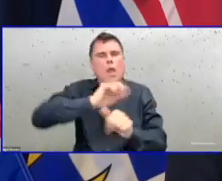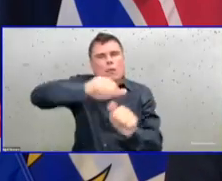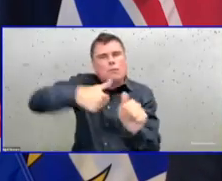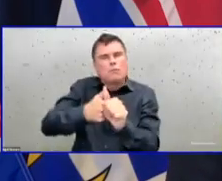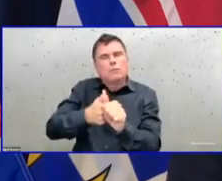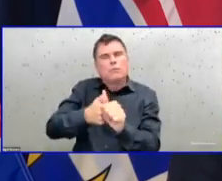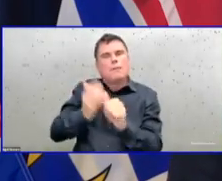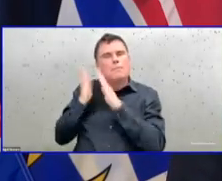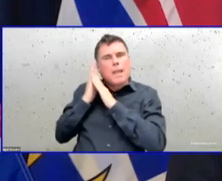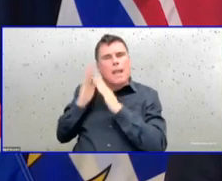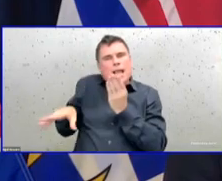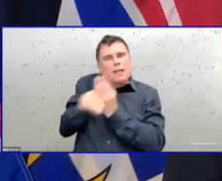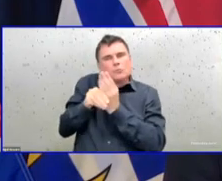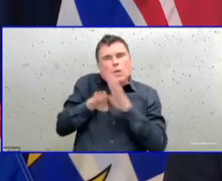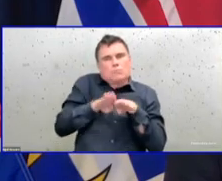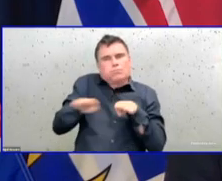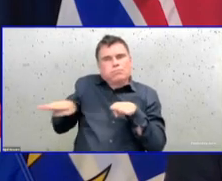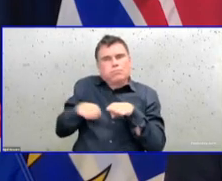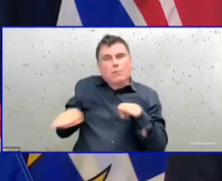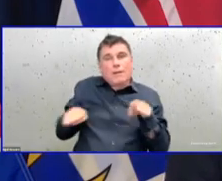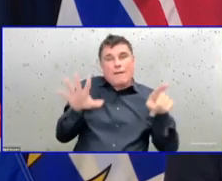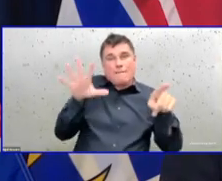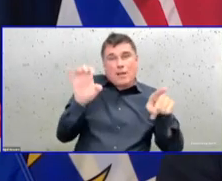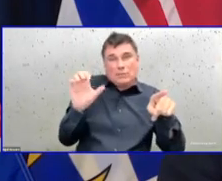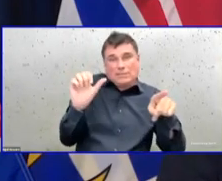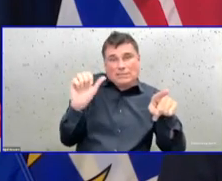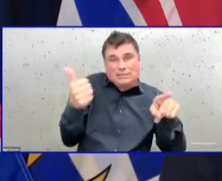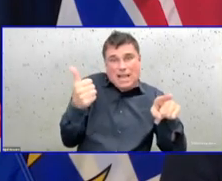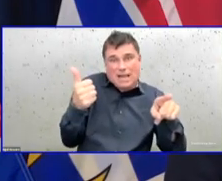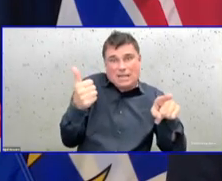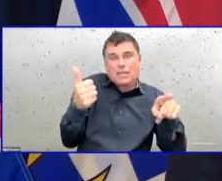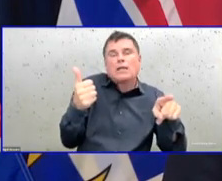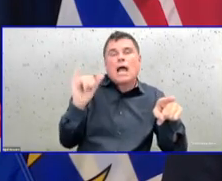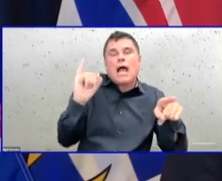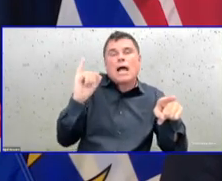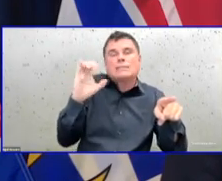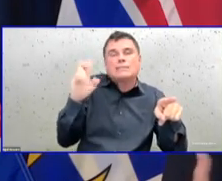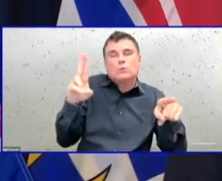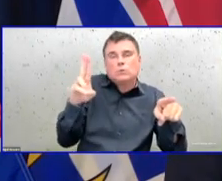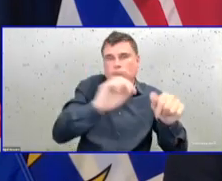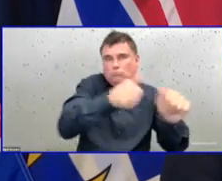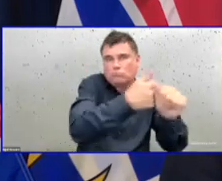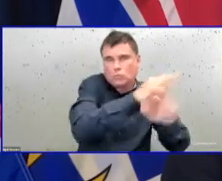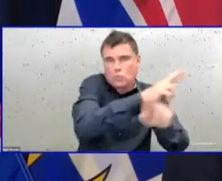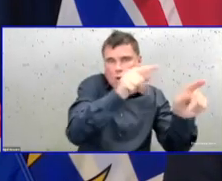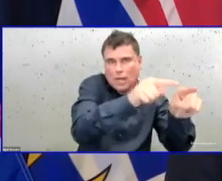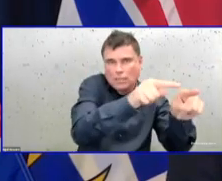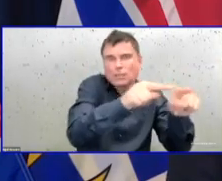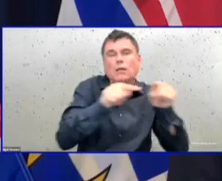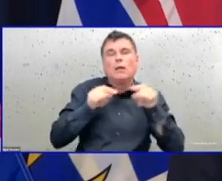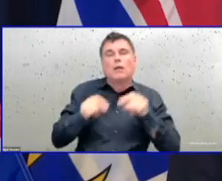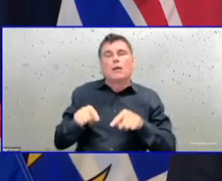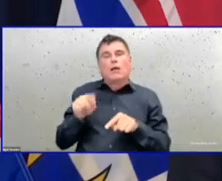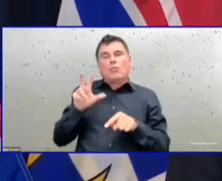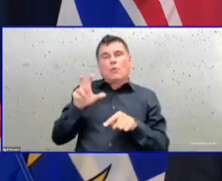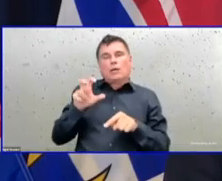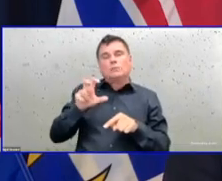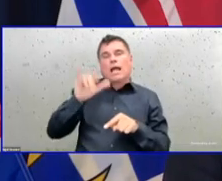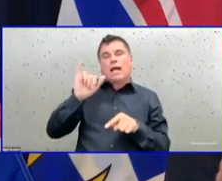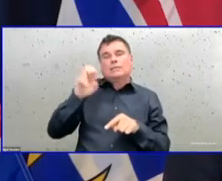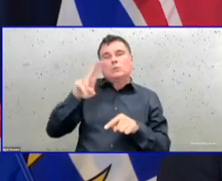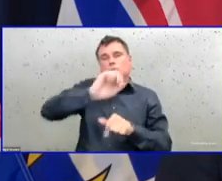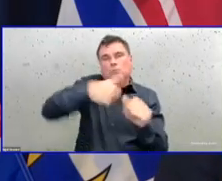218 surge beds. And just to give you a sense of where we are right now, of those 11,582 beds,